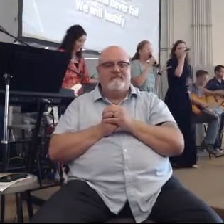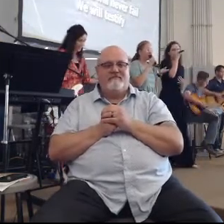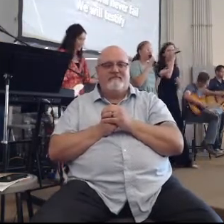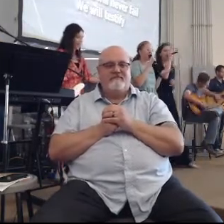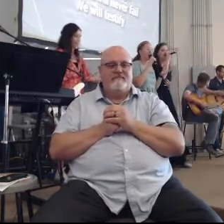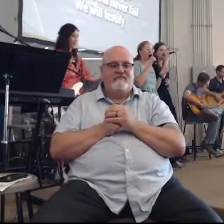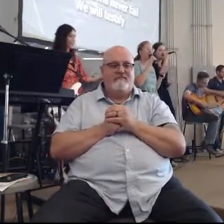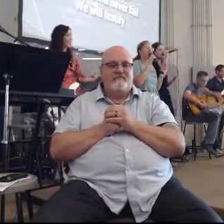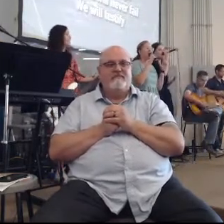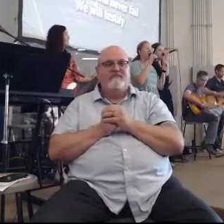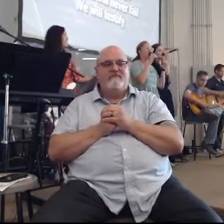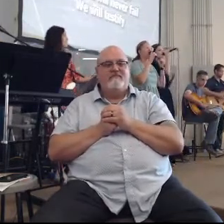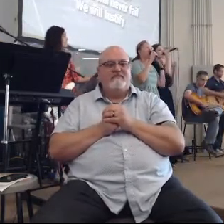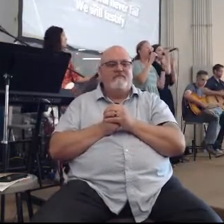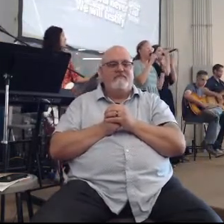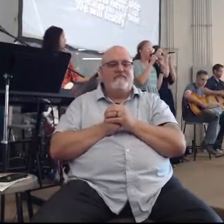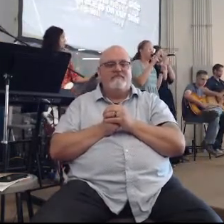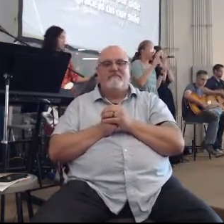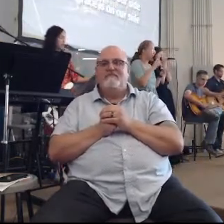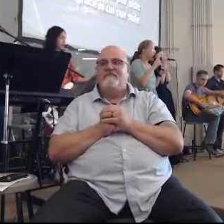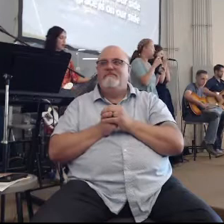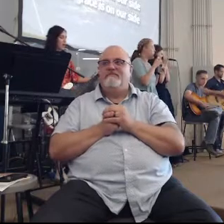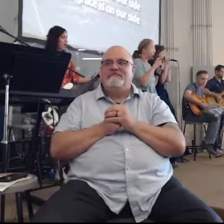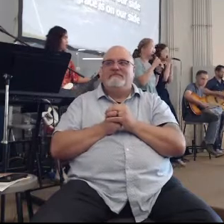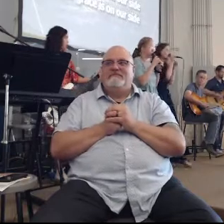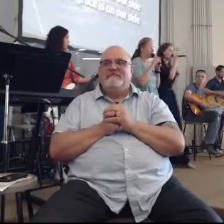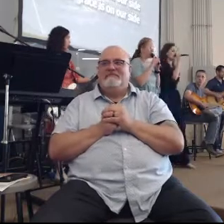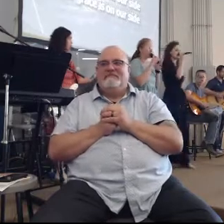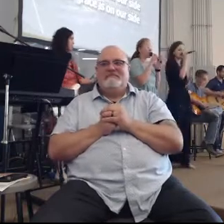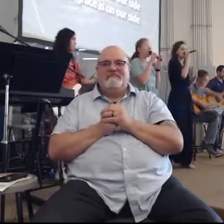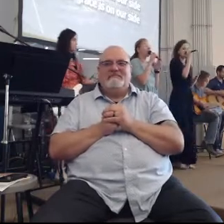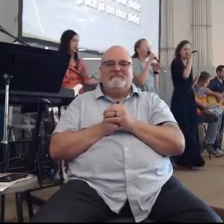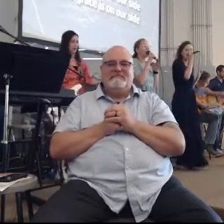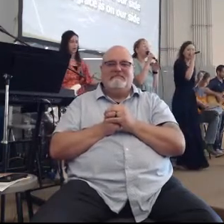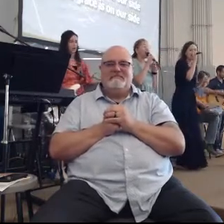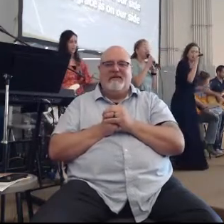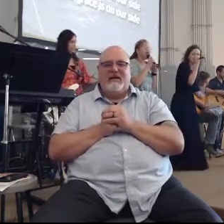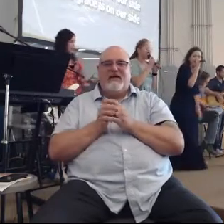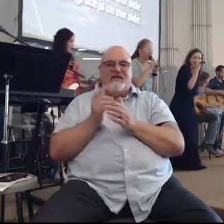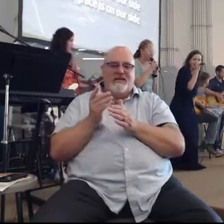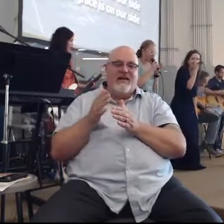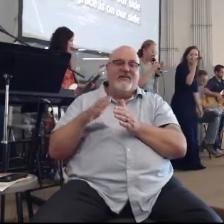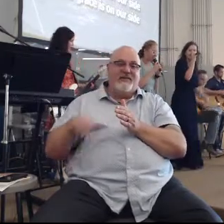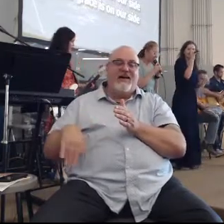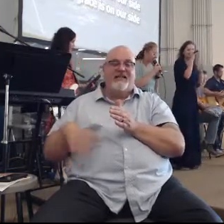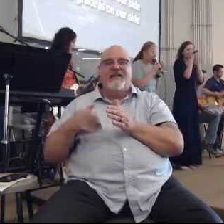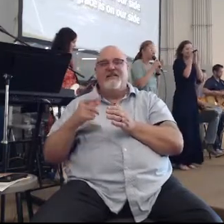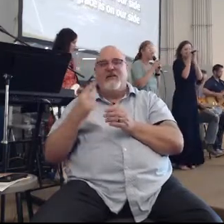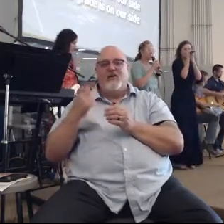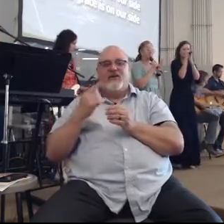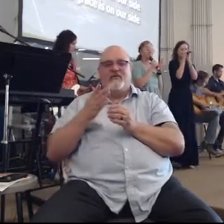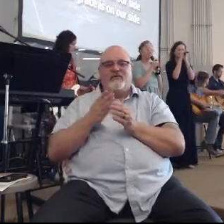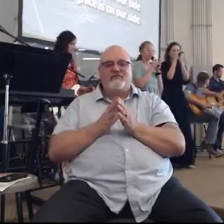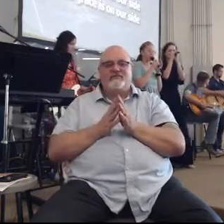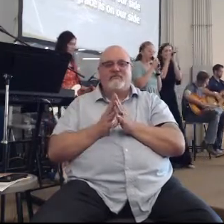tested fine Your grace is on our side